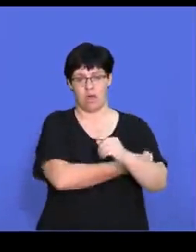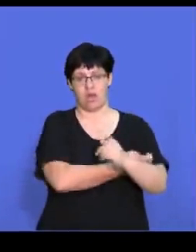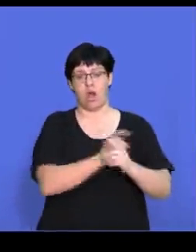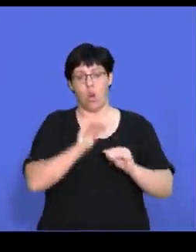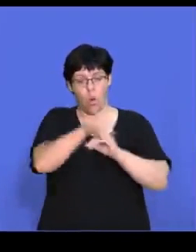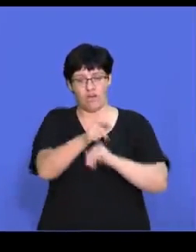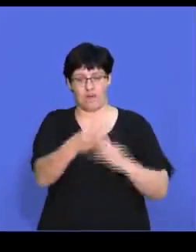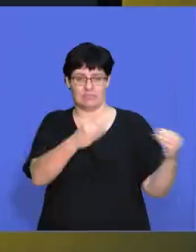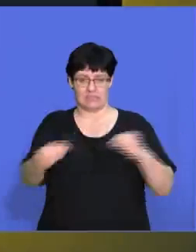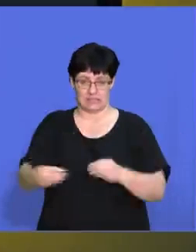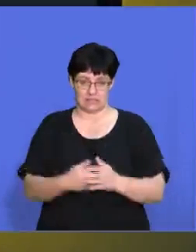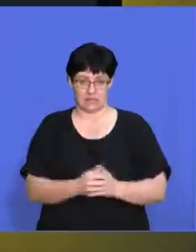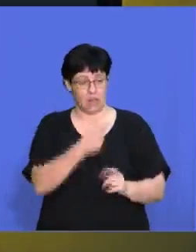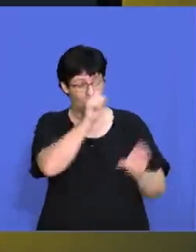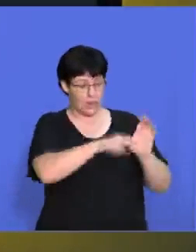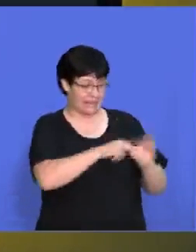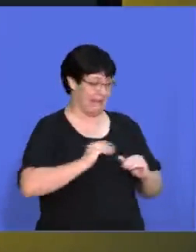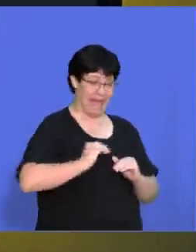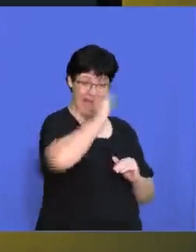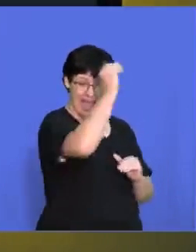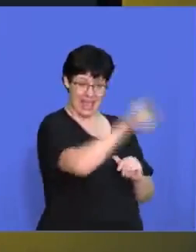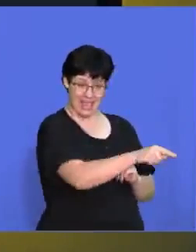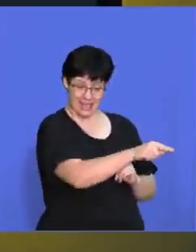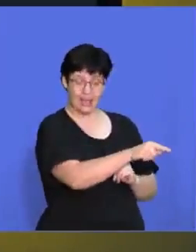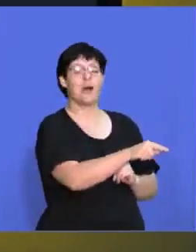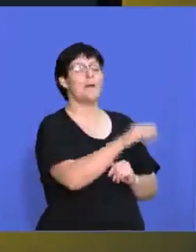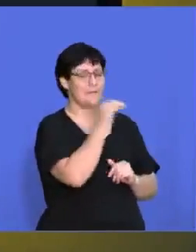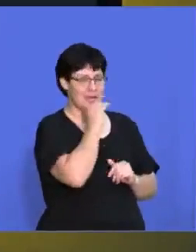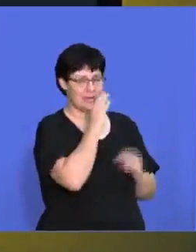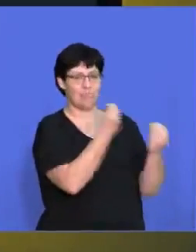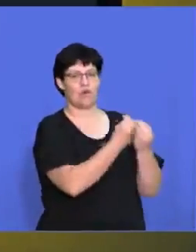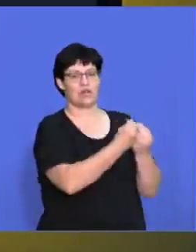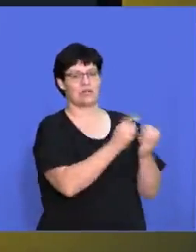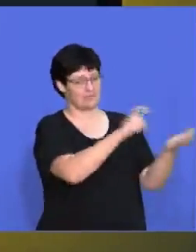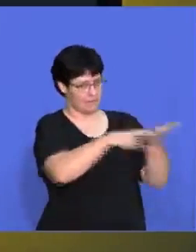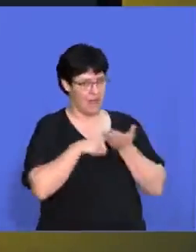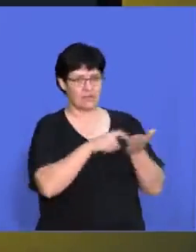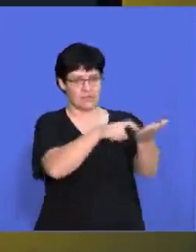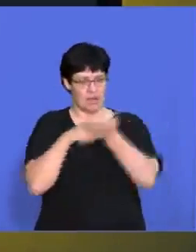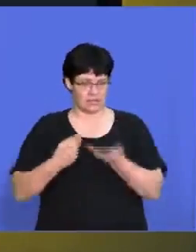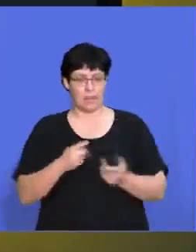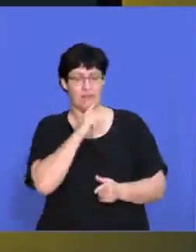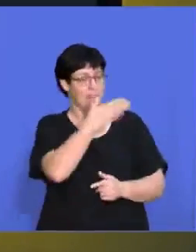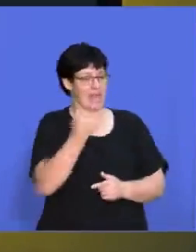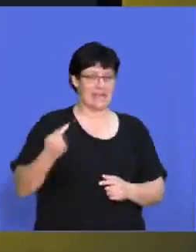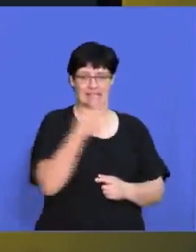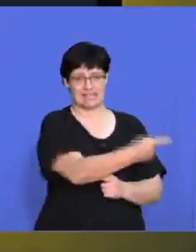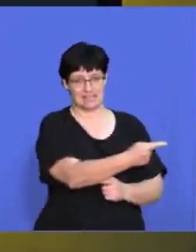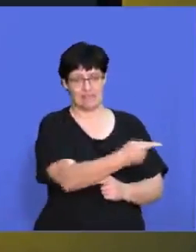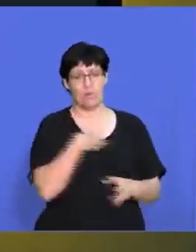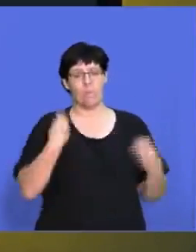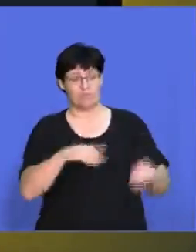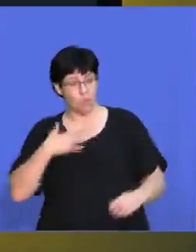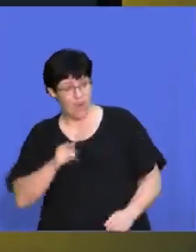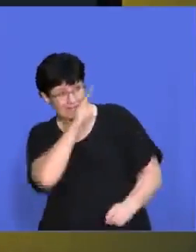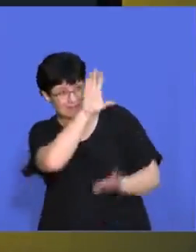If they're high quality products, that means those products are going to be in demand. They're the best. If your company wants to be associated